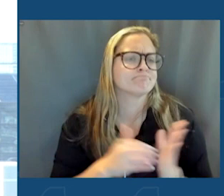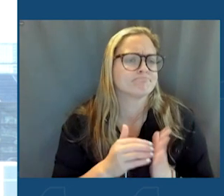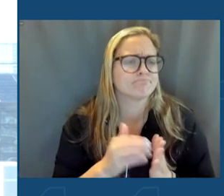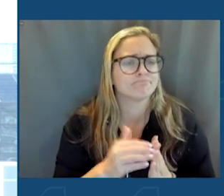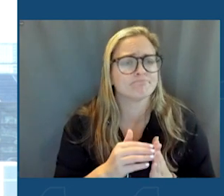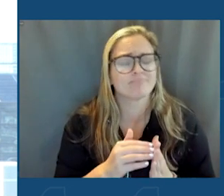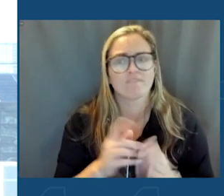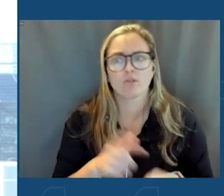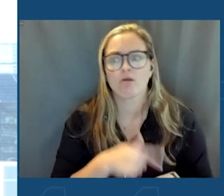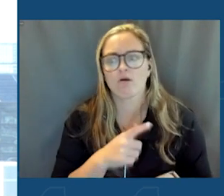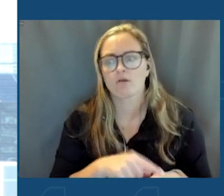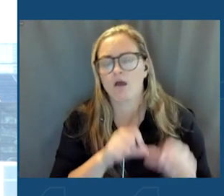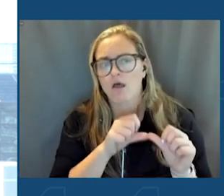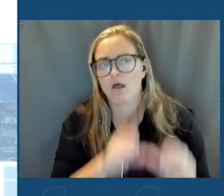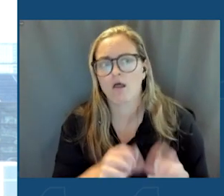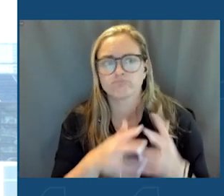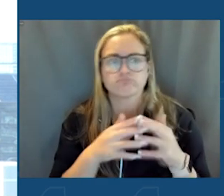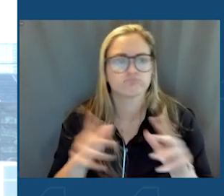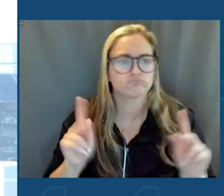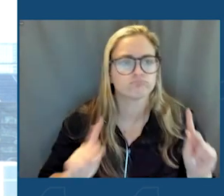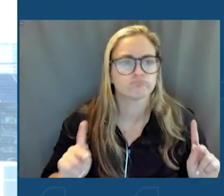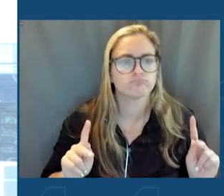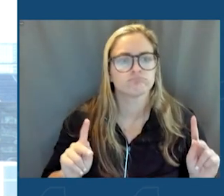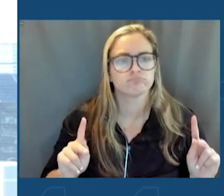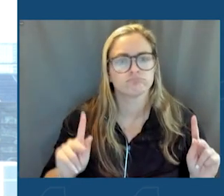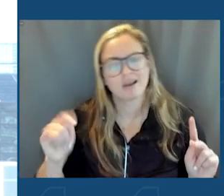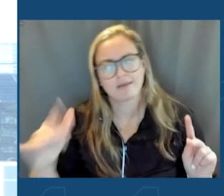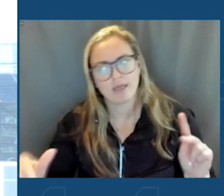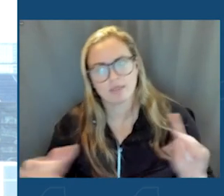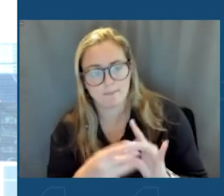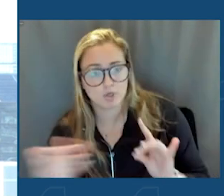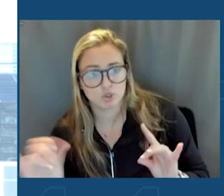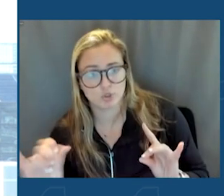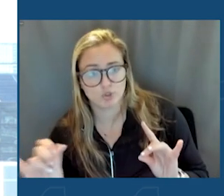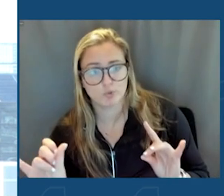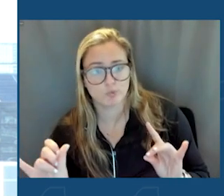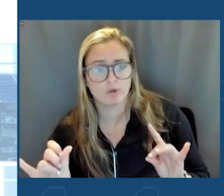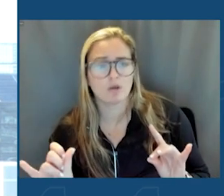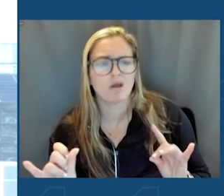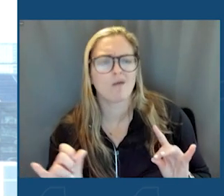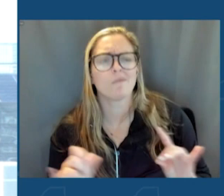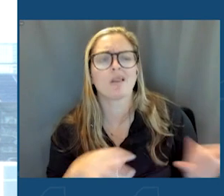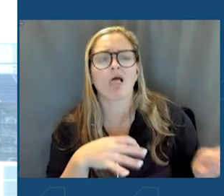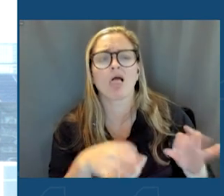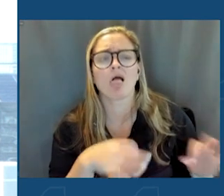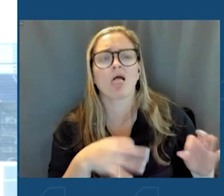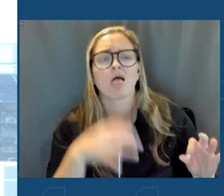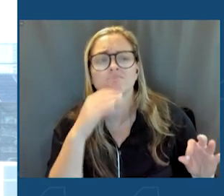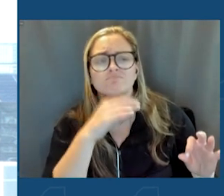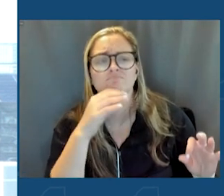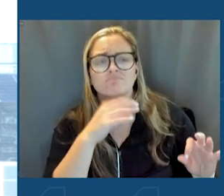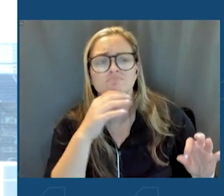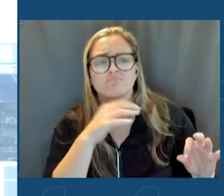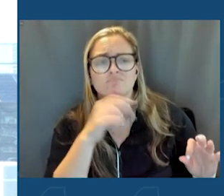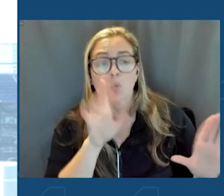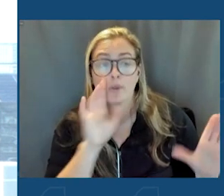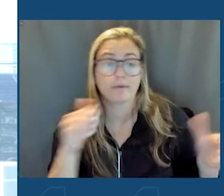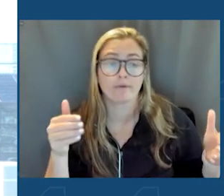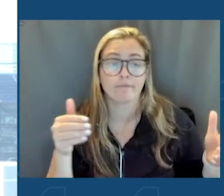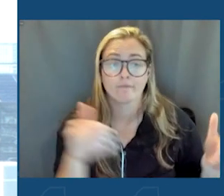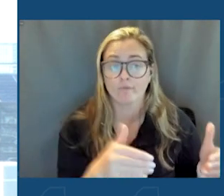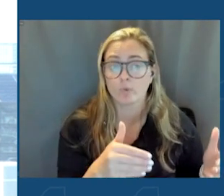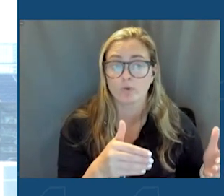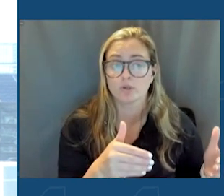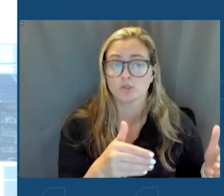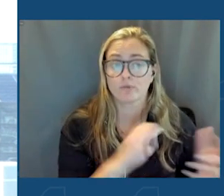far too long the American people, and Kathy alluded to this, have been fed a false narrative that we can either focus on the